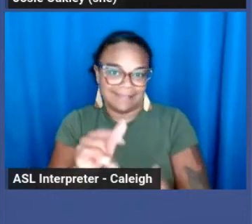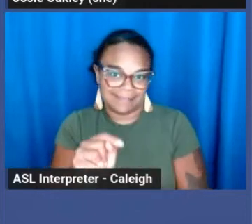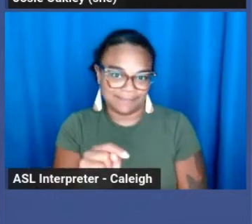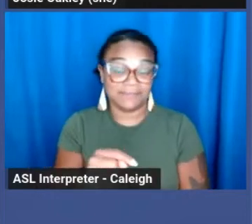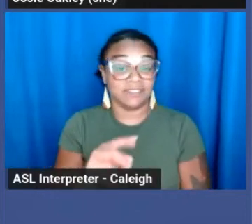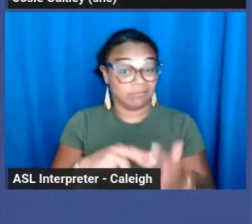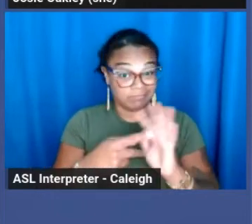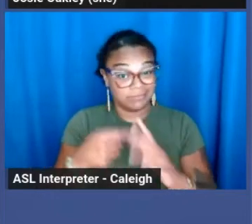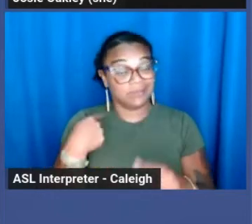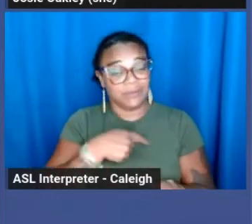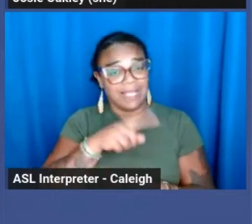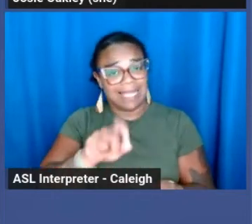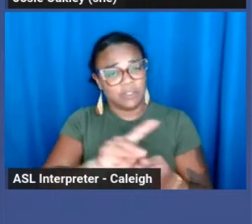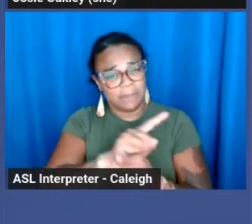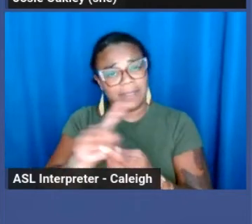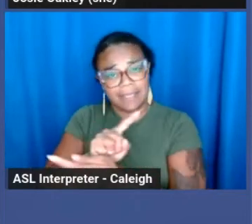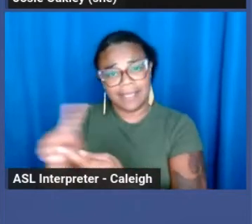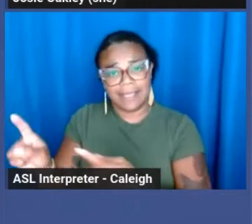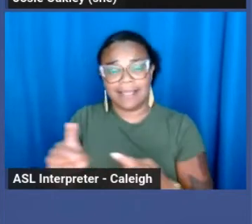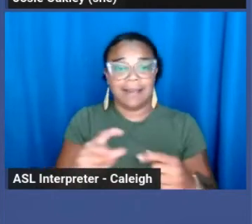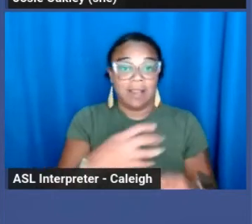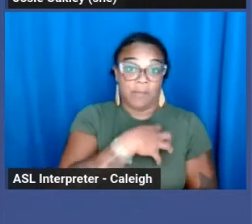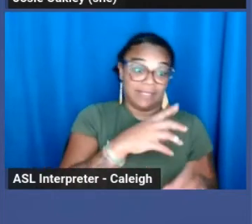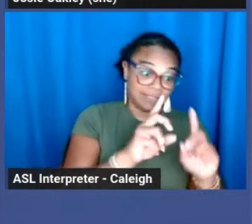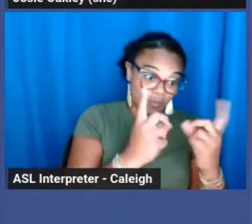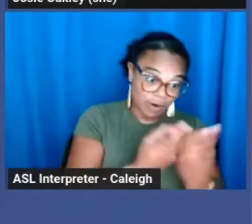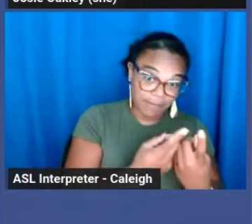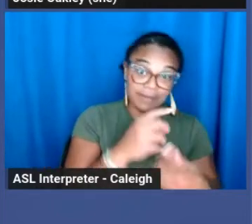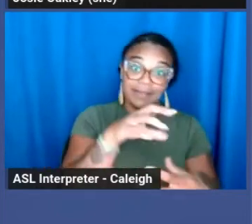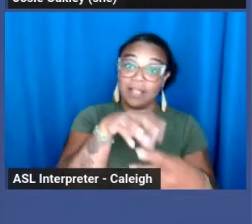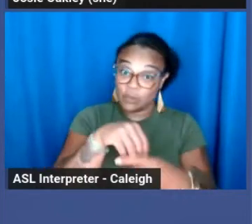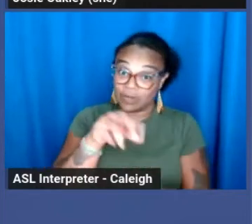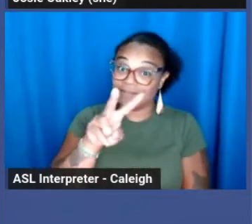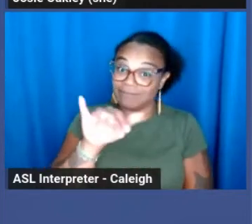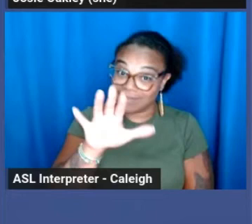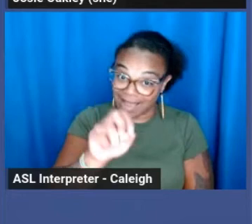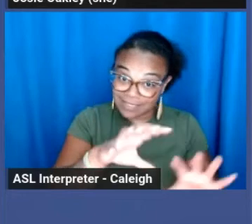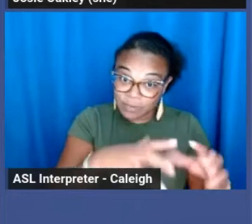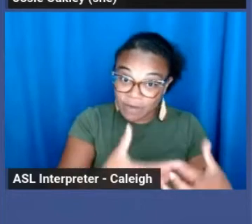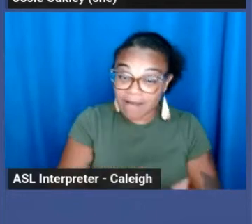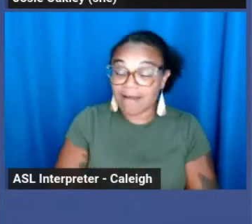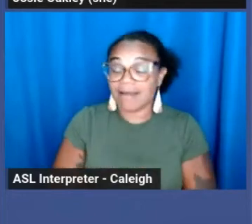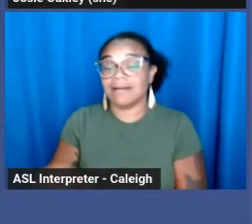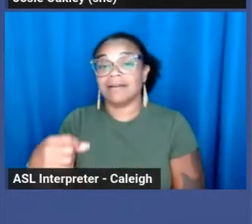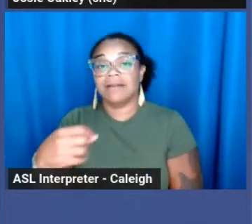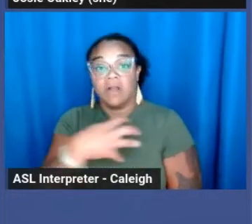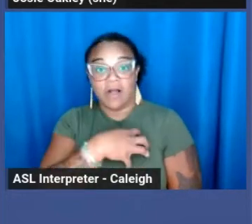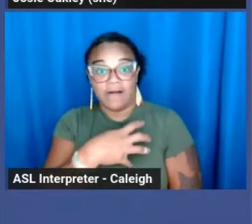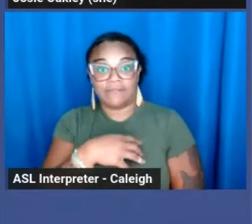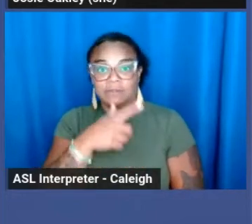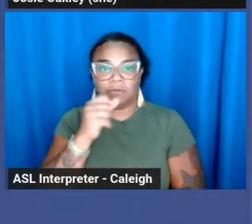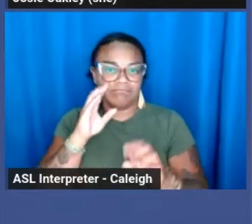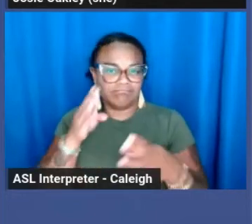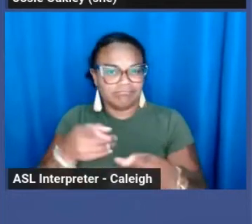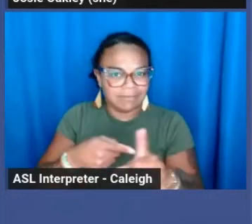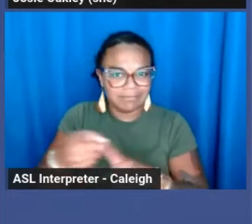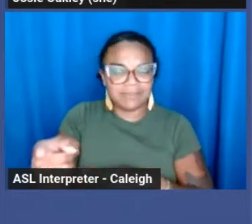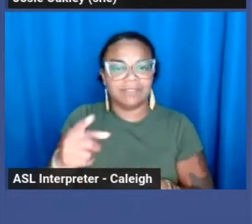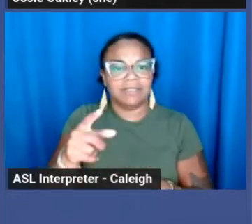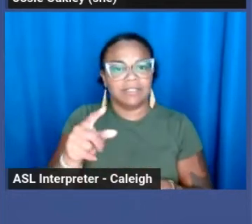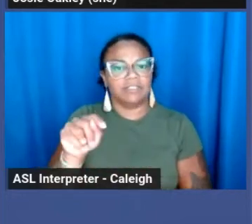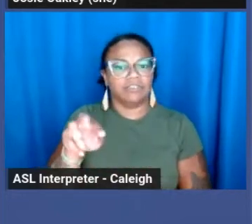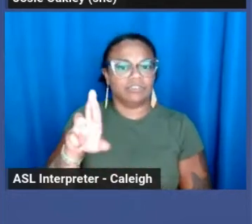meet with members of the police department, including the vice squad, officers that specialize in trafficking and victim services.